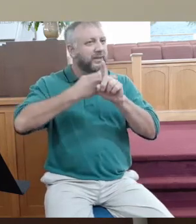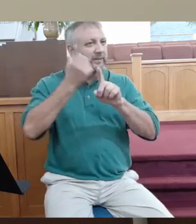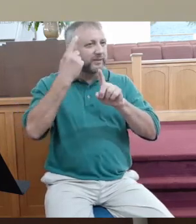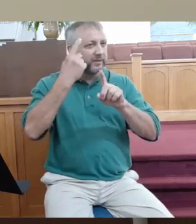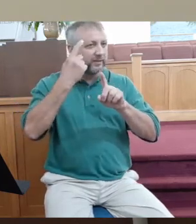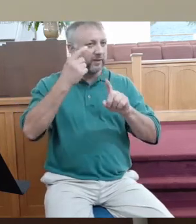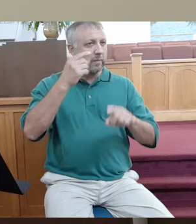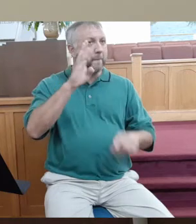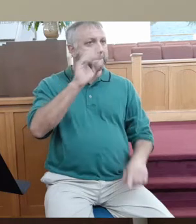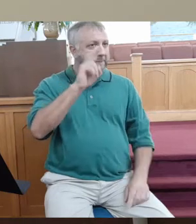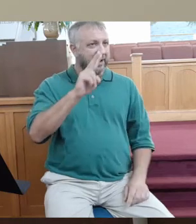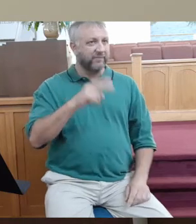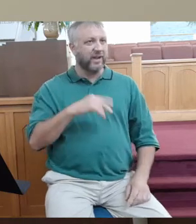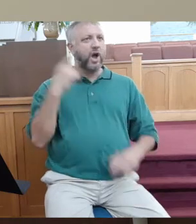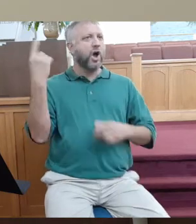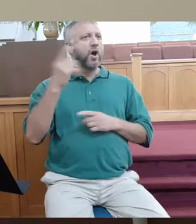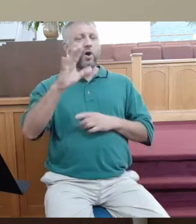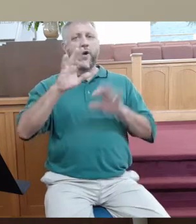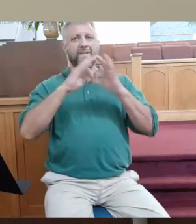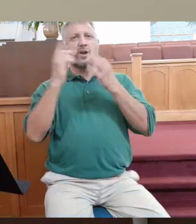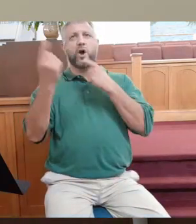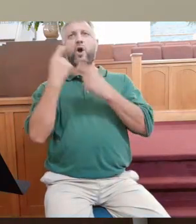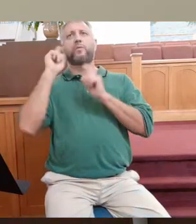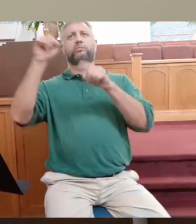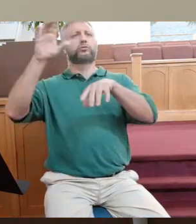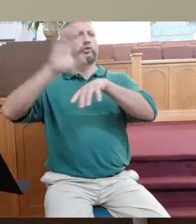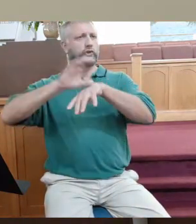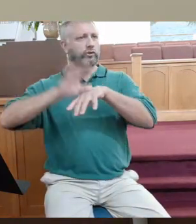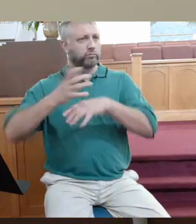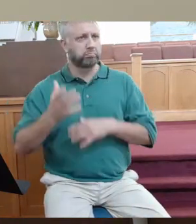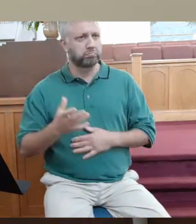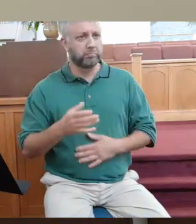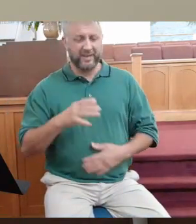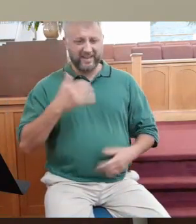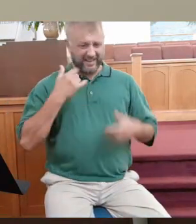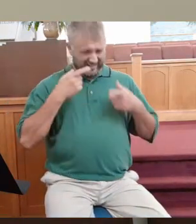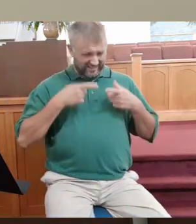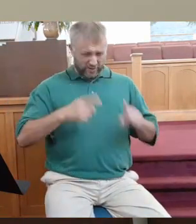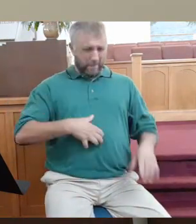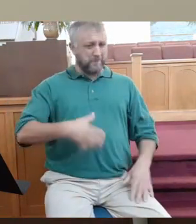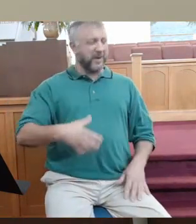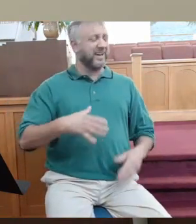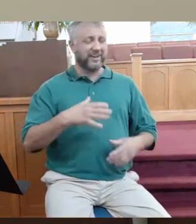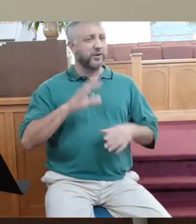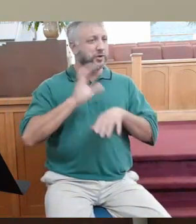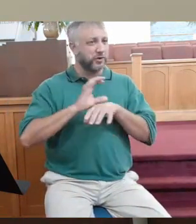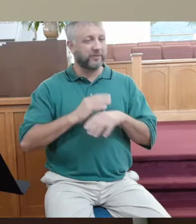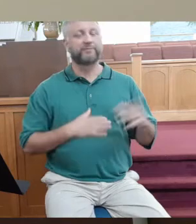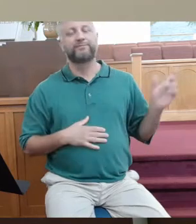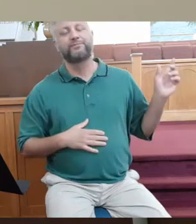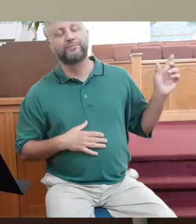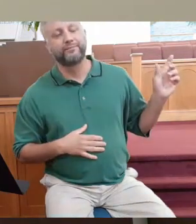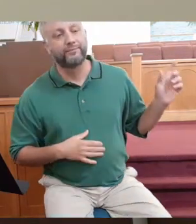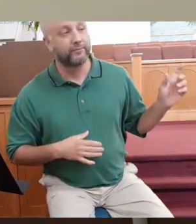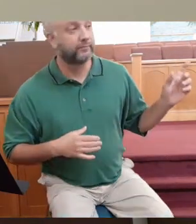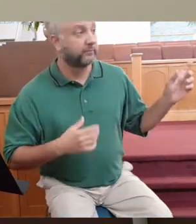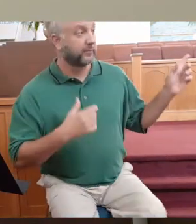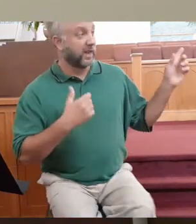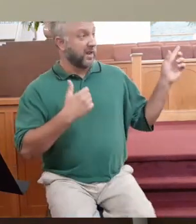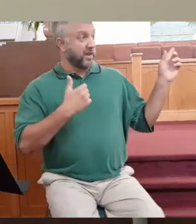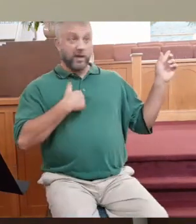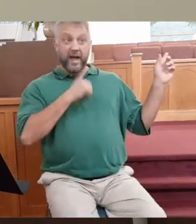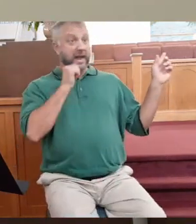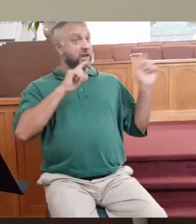Like she'd never not been to church. I didn't go to church when I was a kid. As a matter of fact, the first time my parents took me to my grandparents'